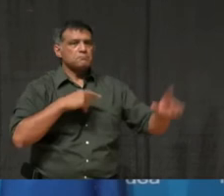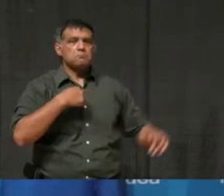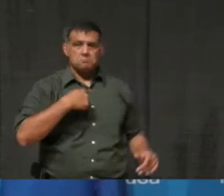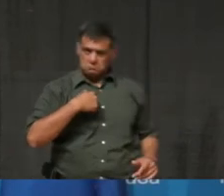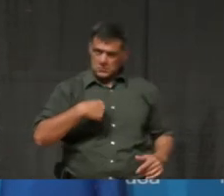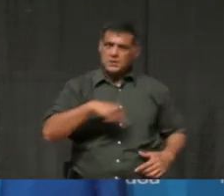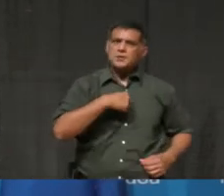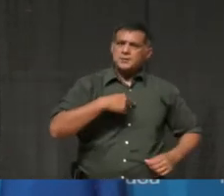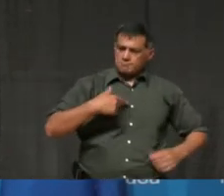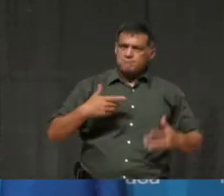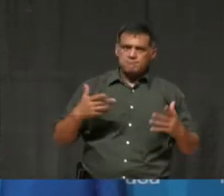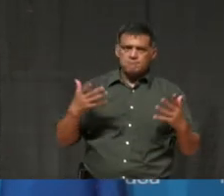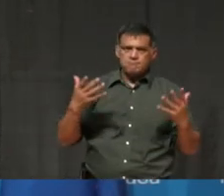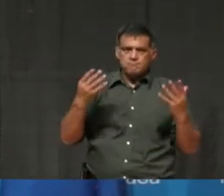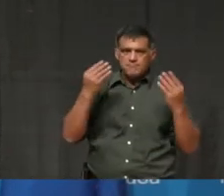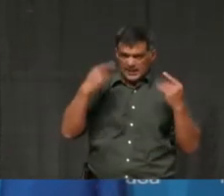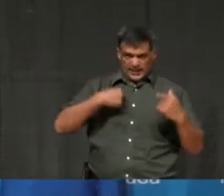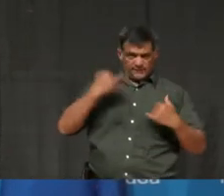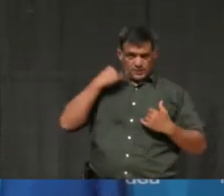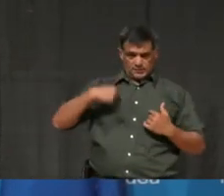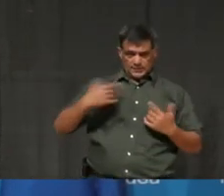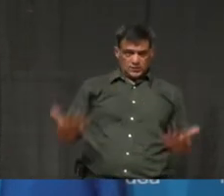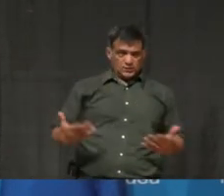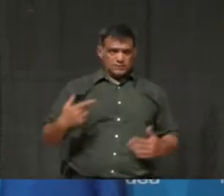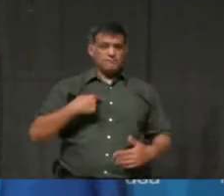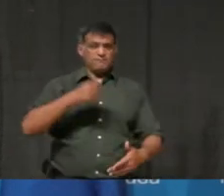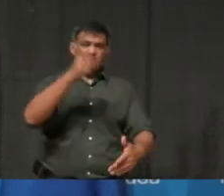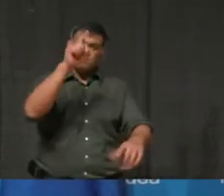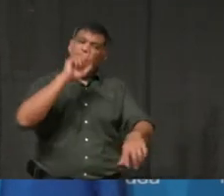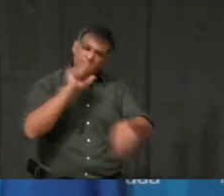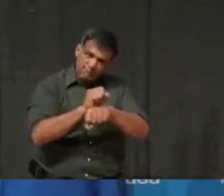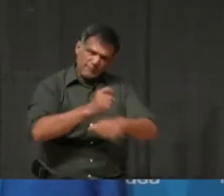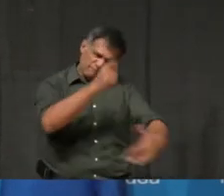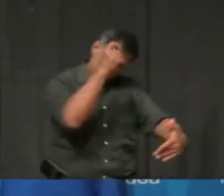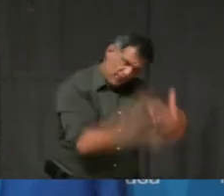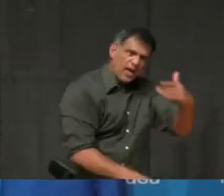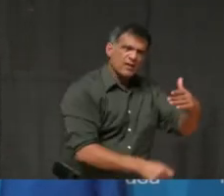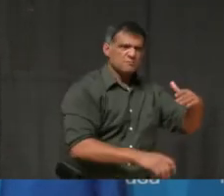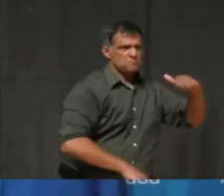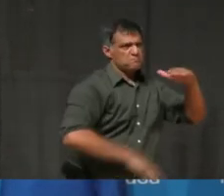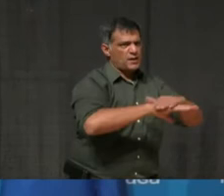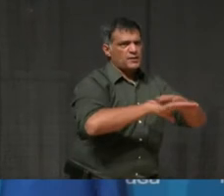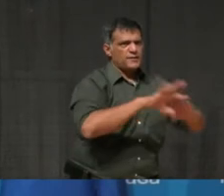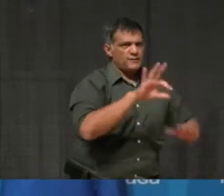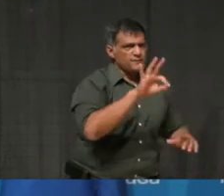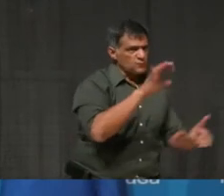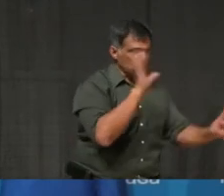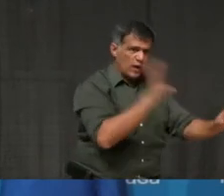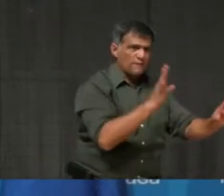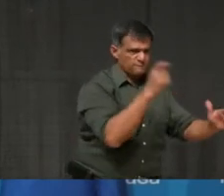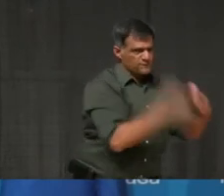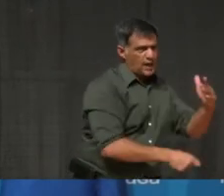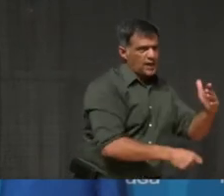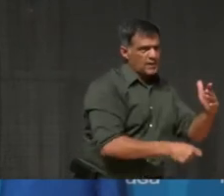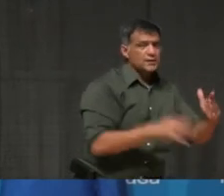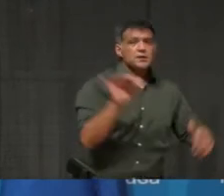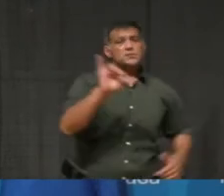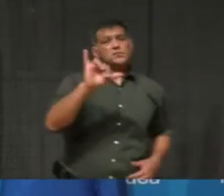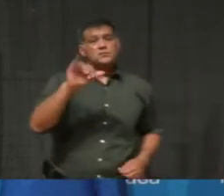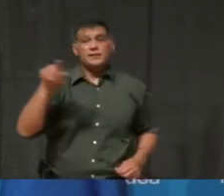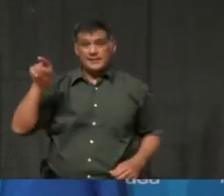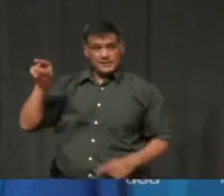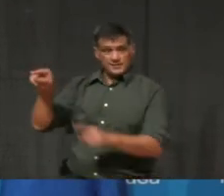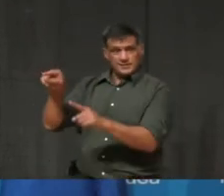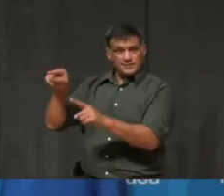And I believe, you know, I, I believe that the establishment we spoke about at the pre-Halloween party also received the